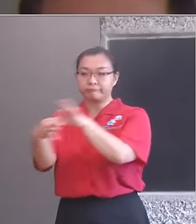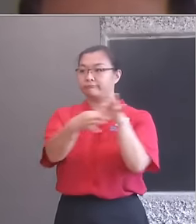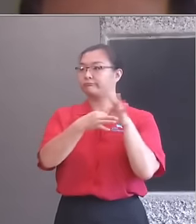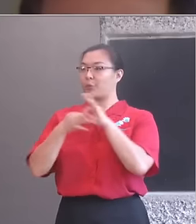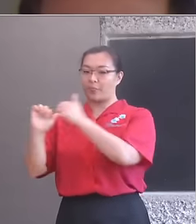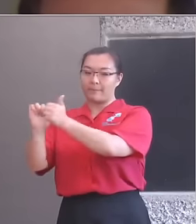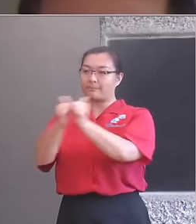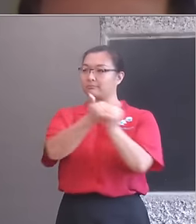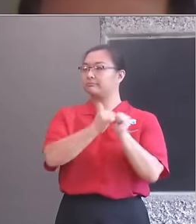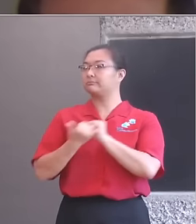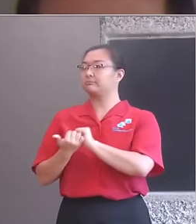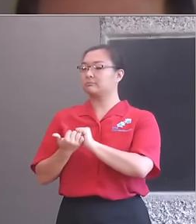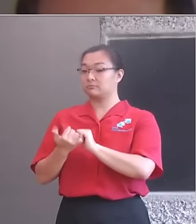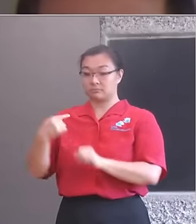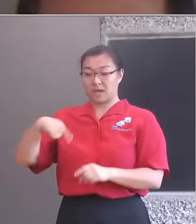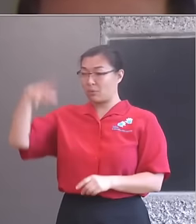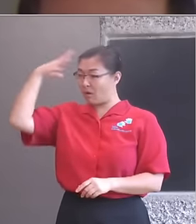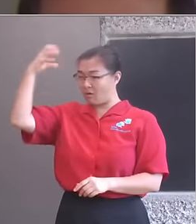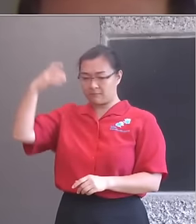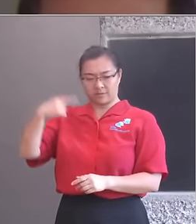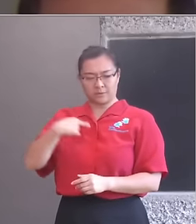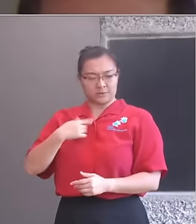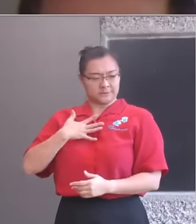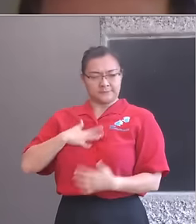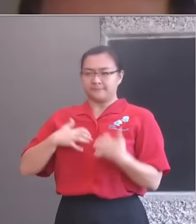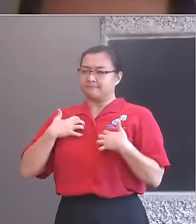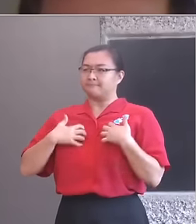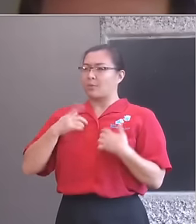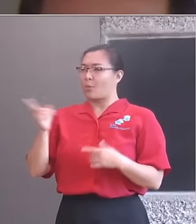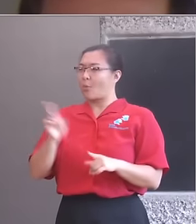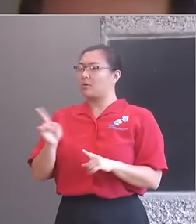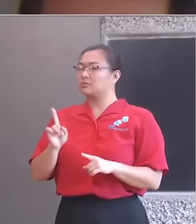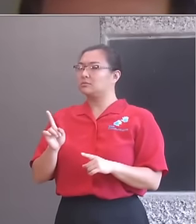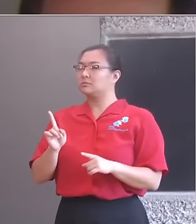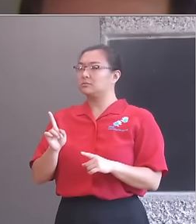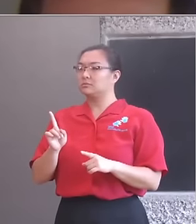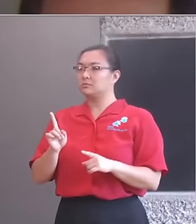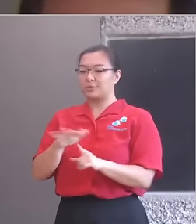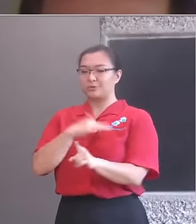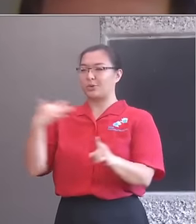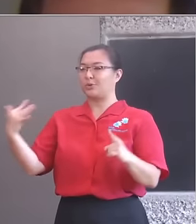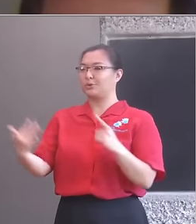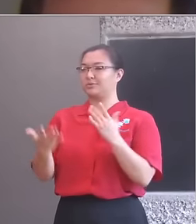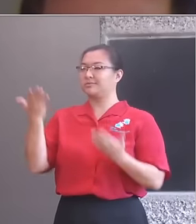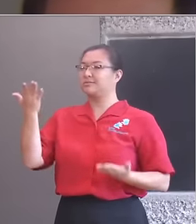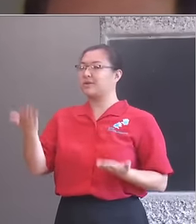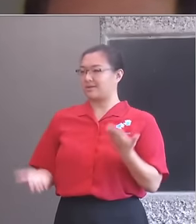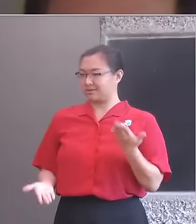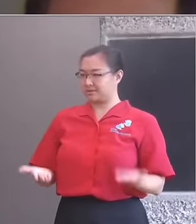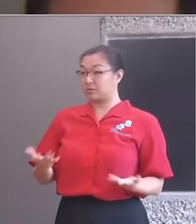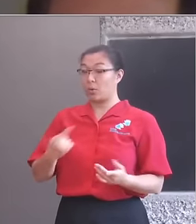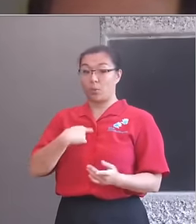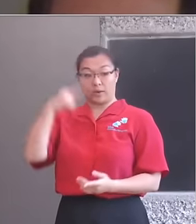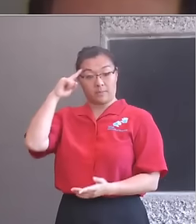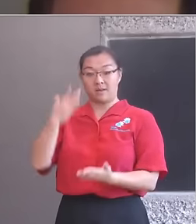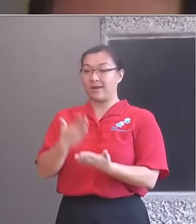government, are driven by a belief in social justice and are absolutely of the view that a rich